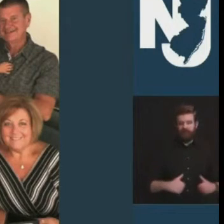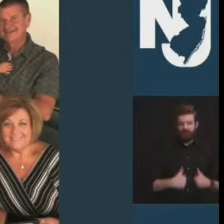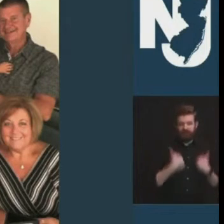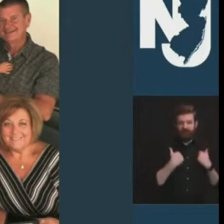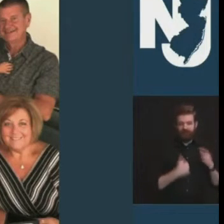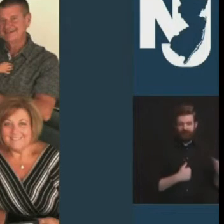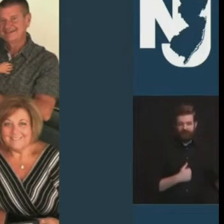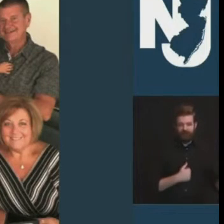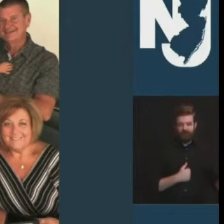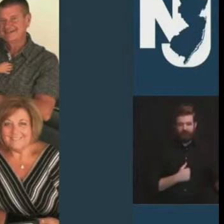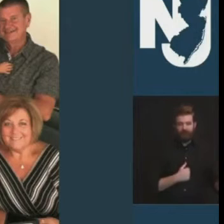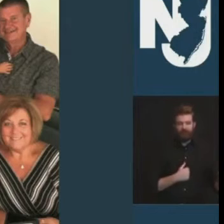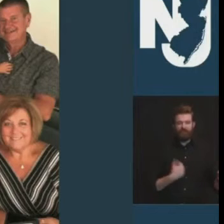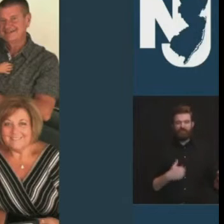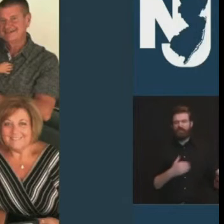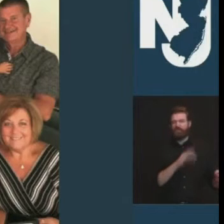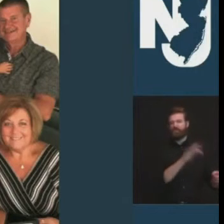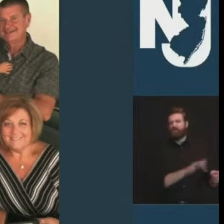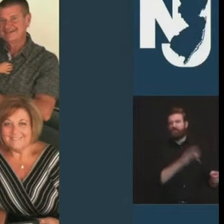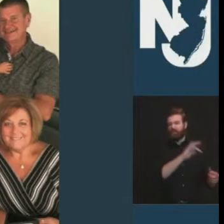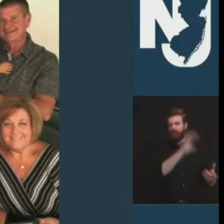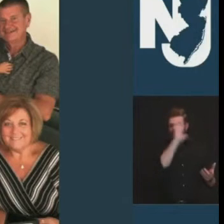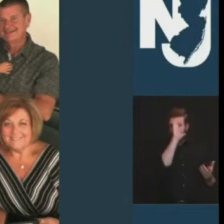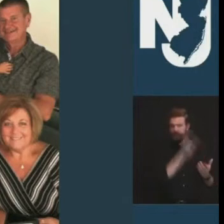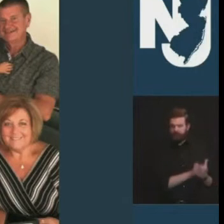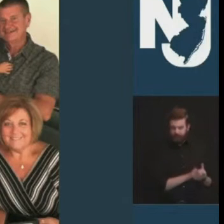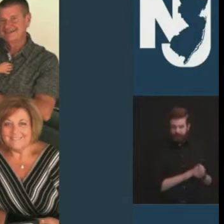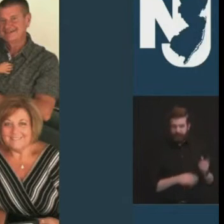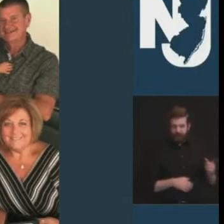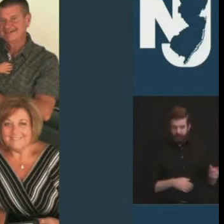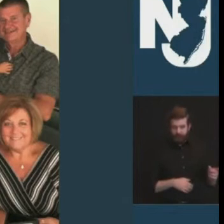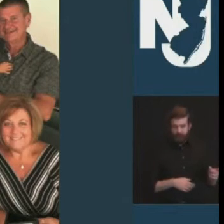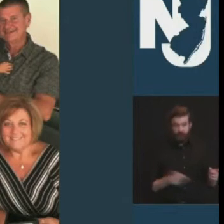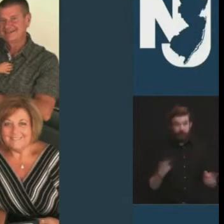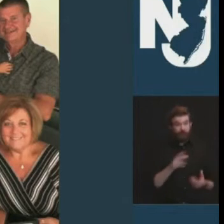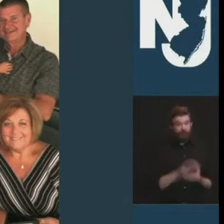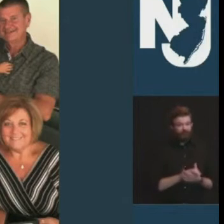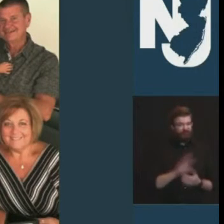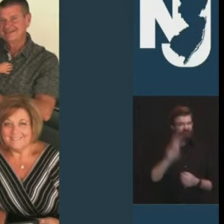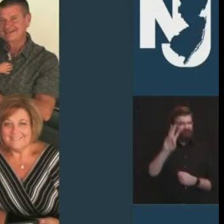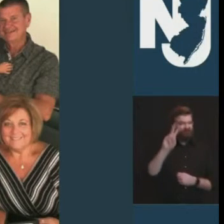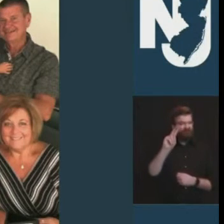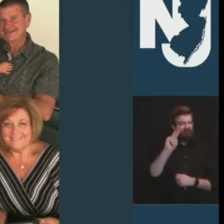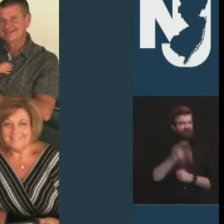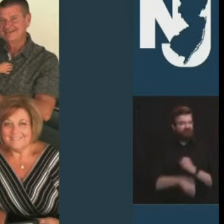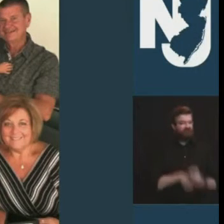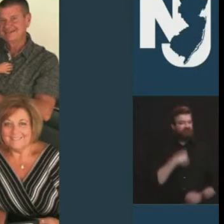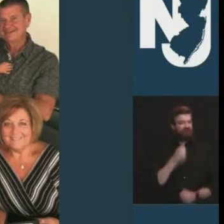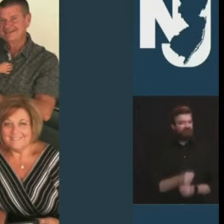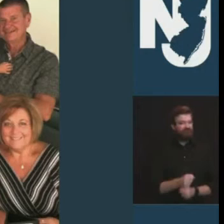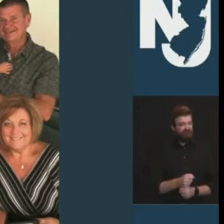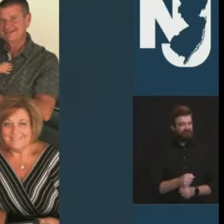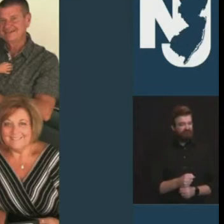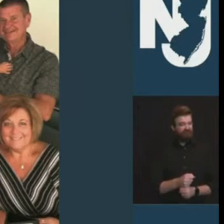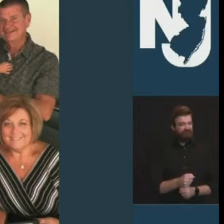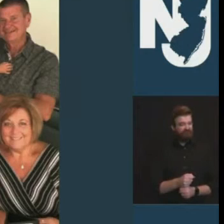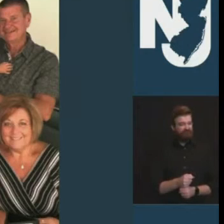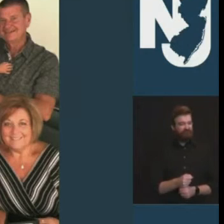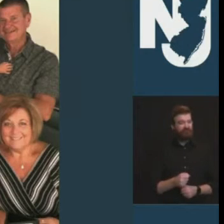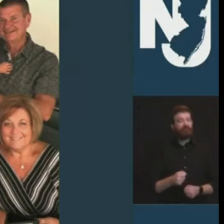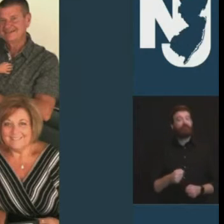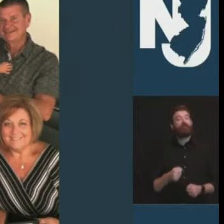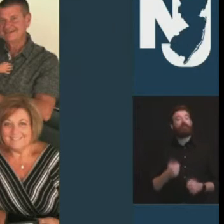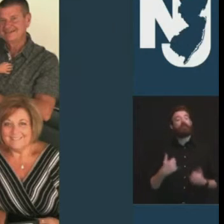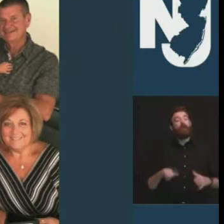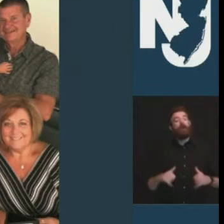tough as nails on him after 62 nearly 62 years of marriage she also leaves behind kathleen who want with whom i also